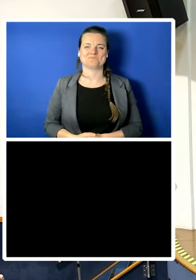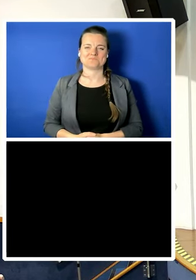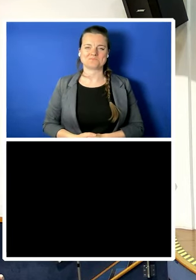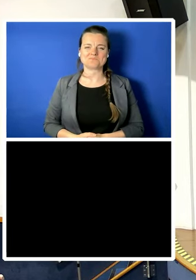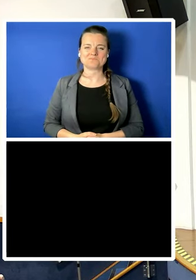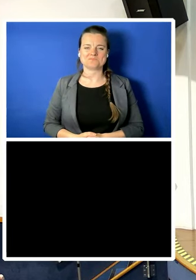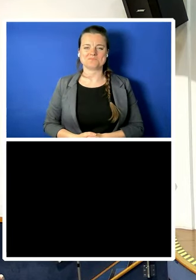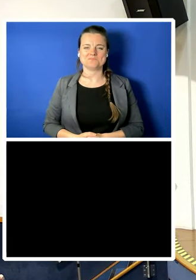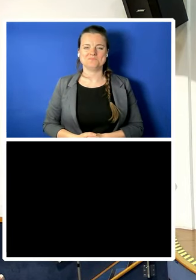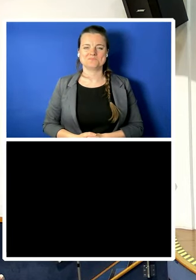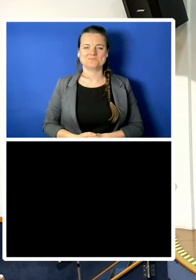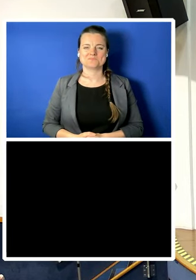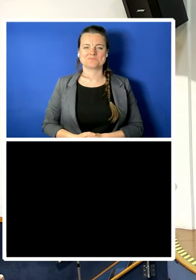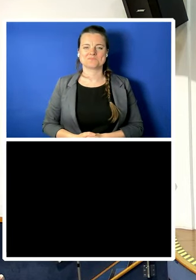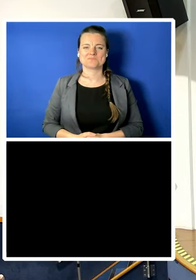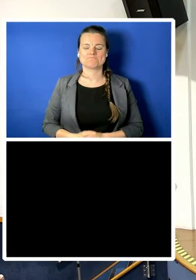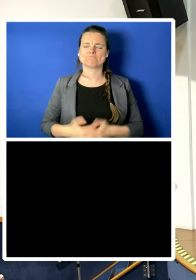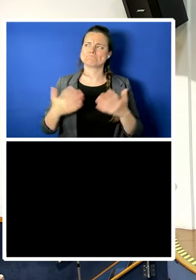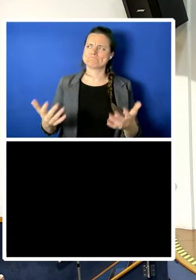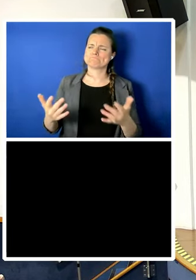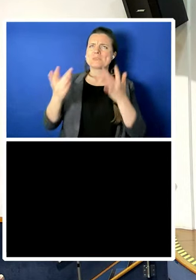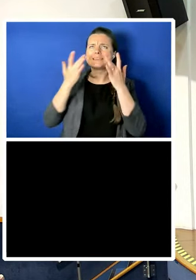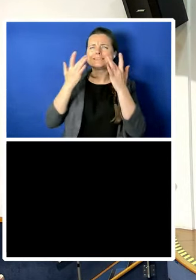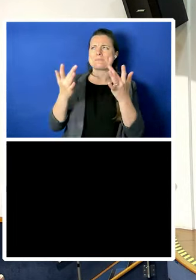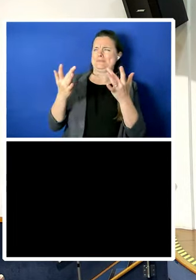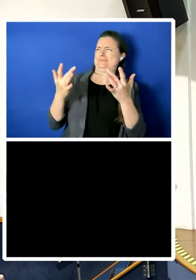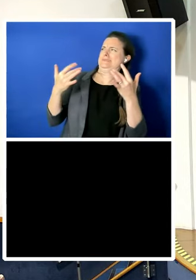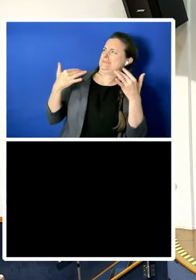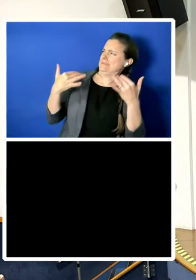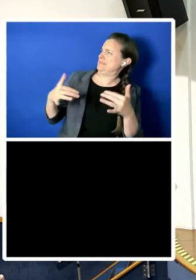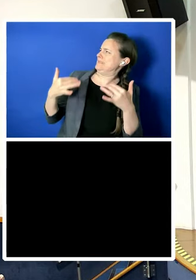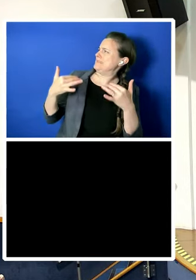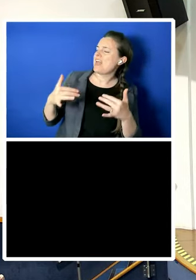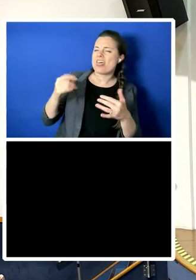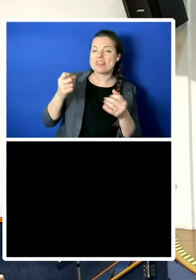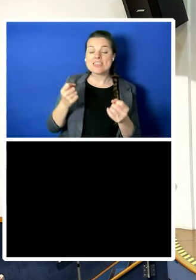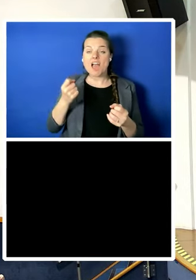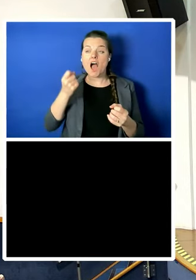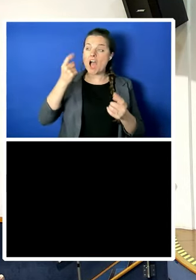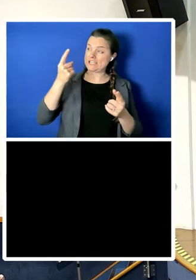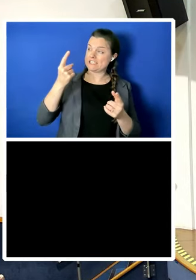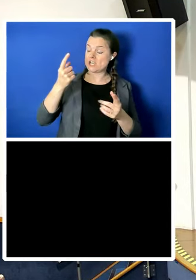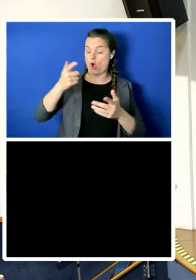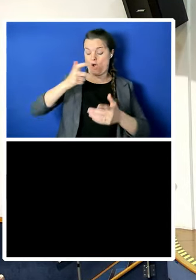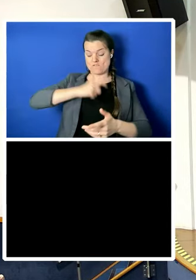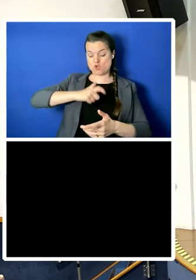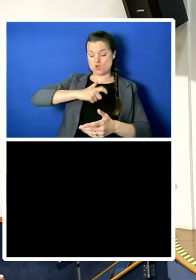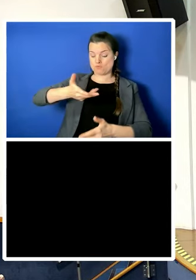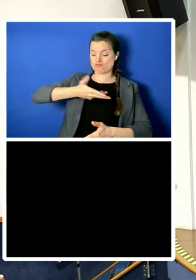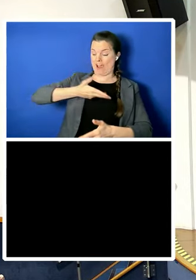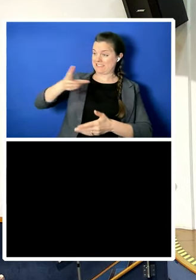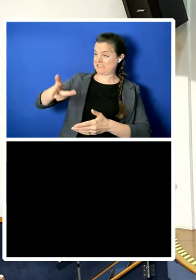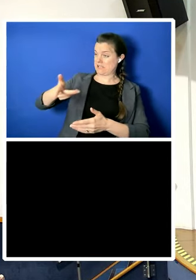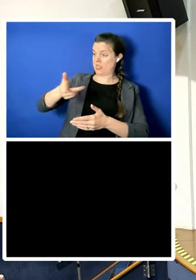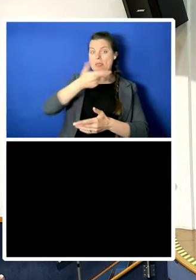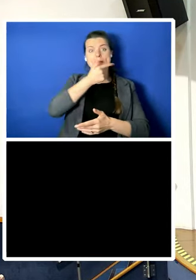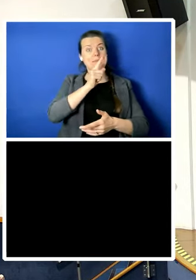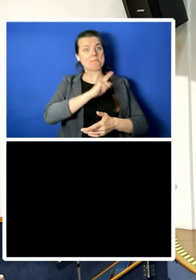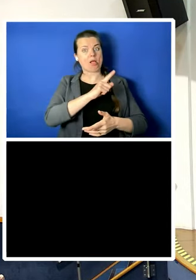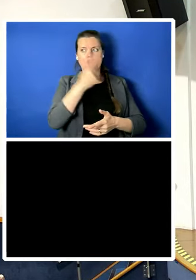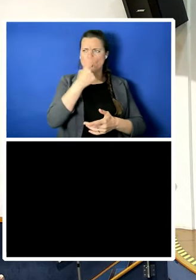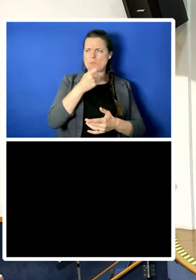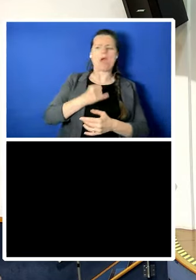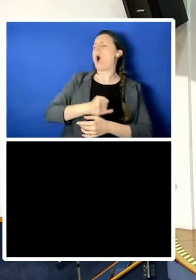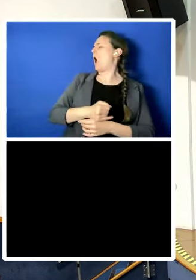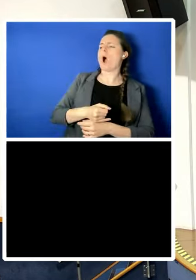It seems incredible that the idea of human rights can have enemies. There's a timeless